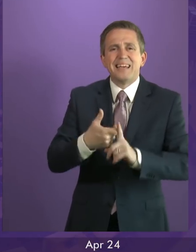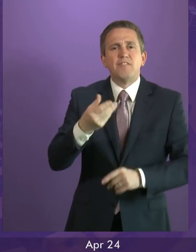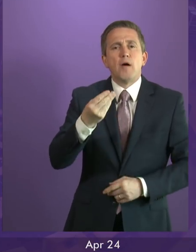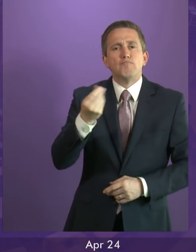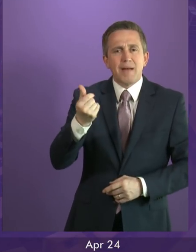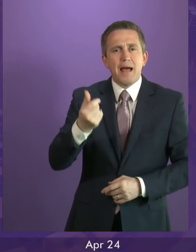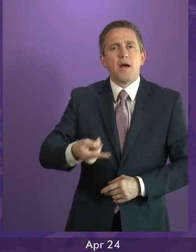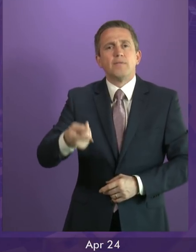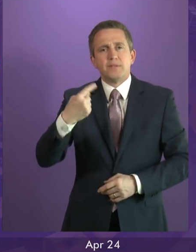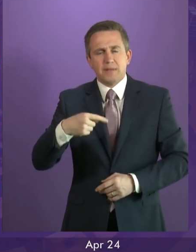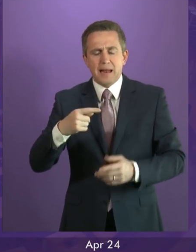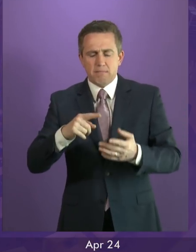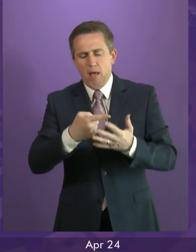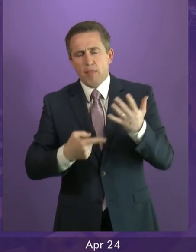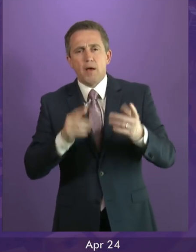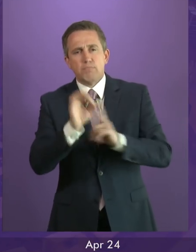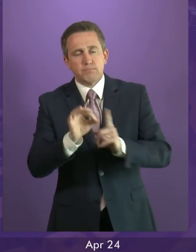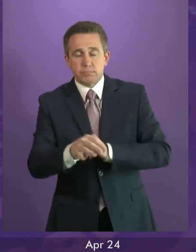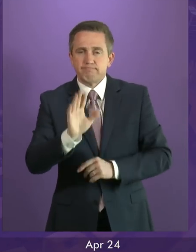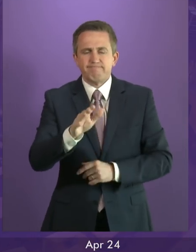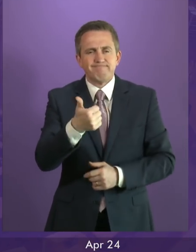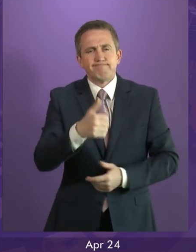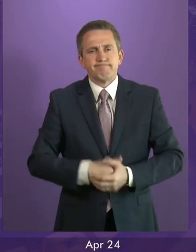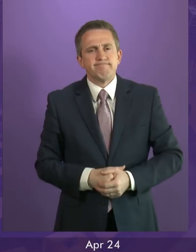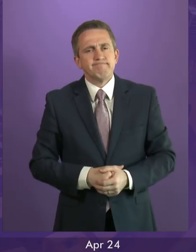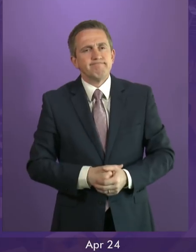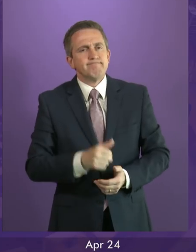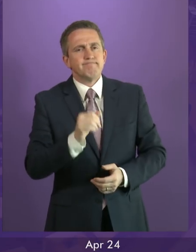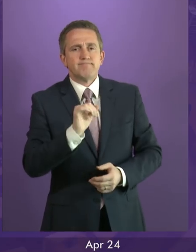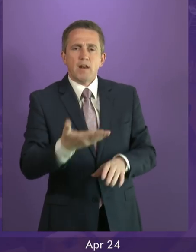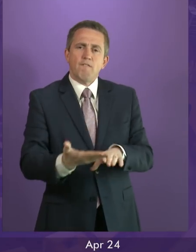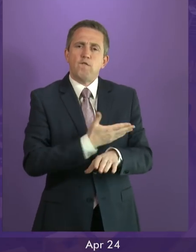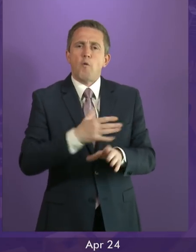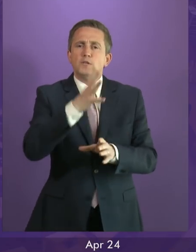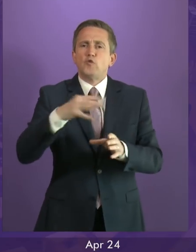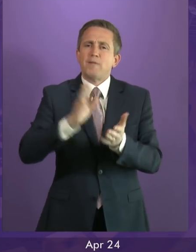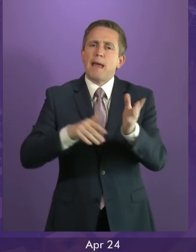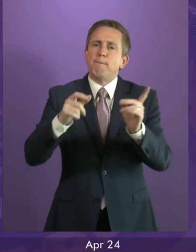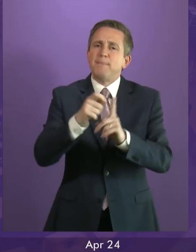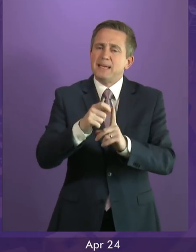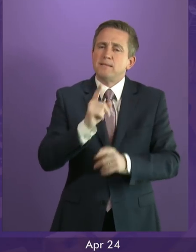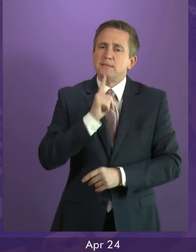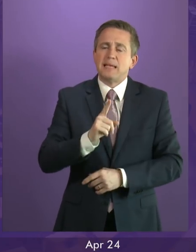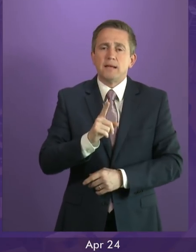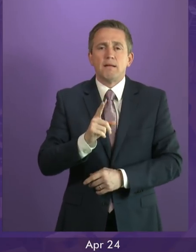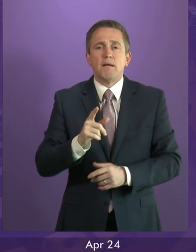to be followed by Adam Tompkins. Keith Brown. In the context of the statement by a former Tory MP that if a union of free members sought to